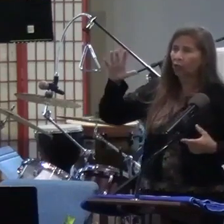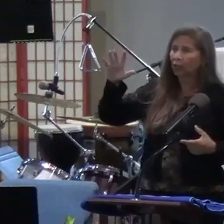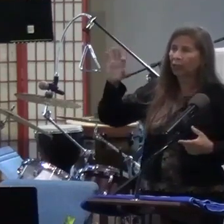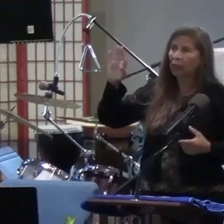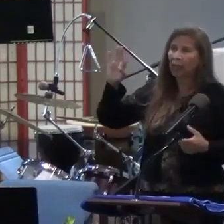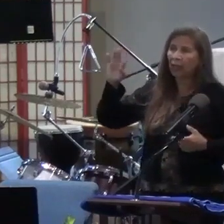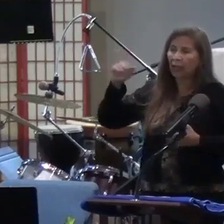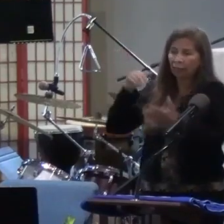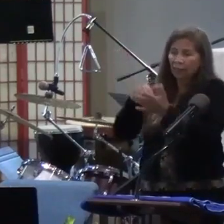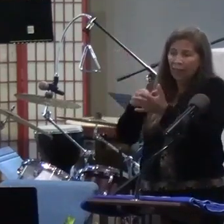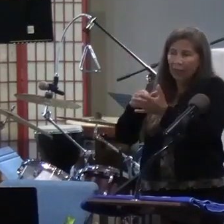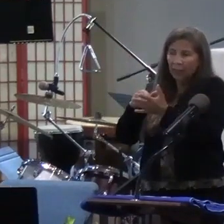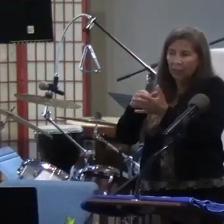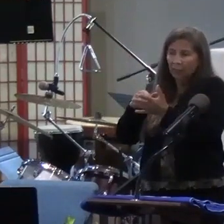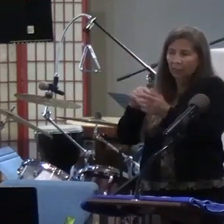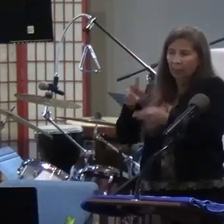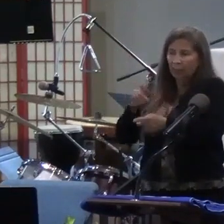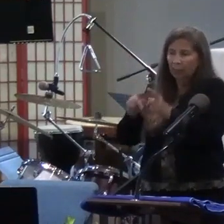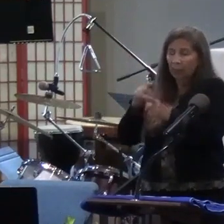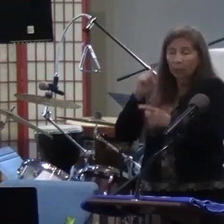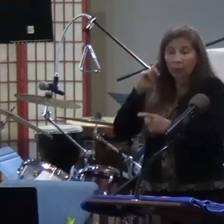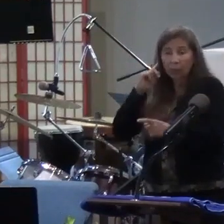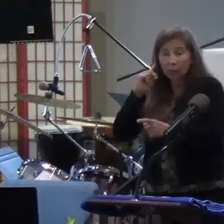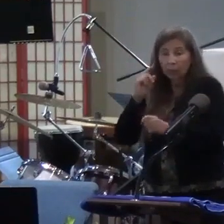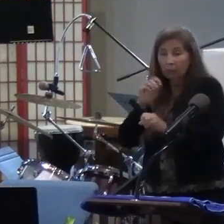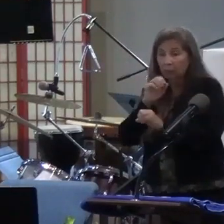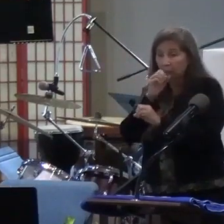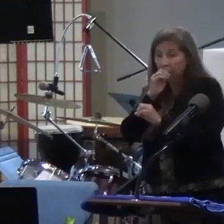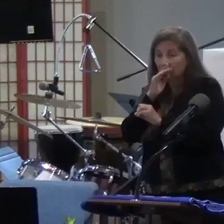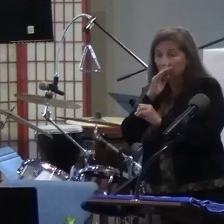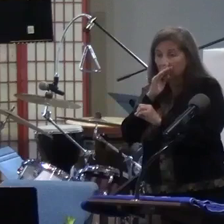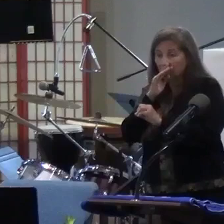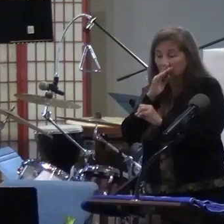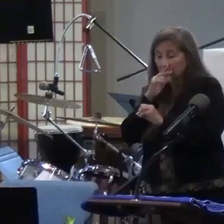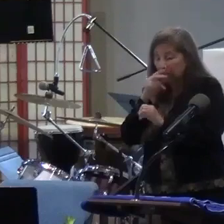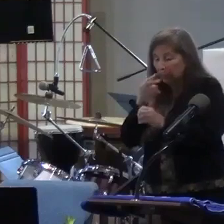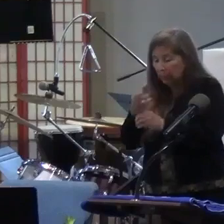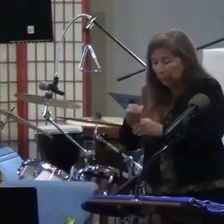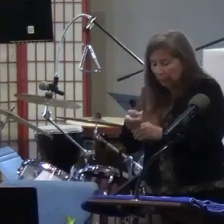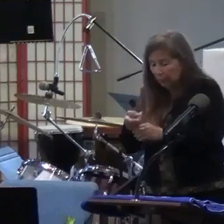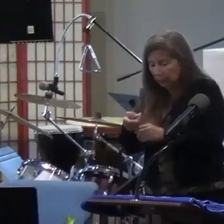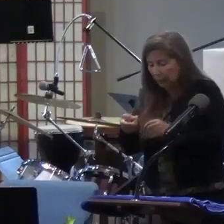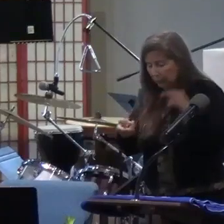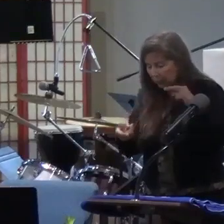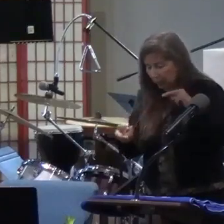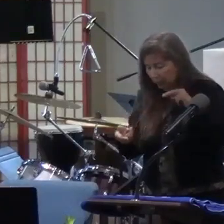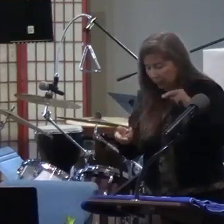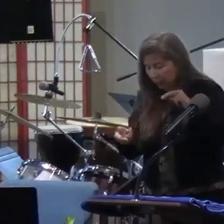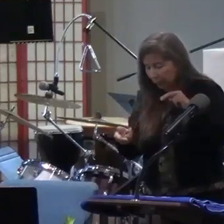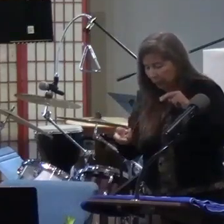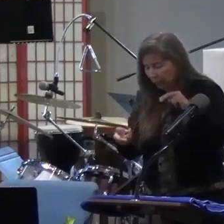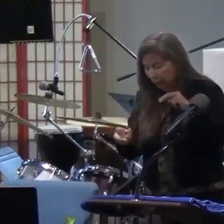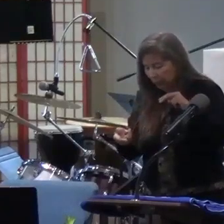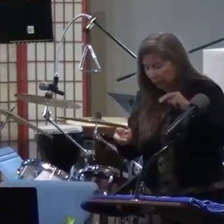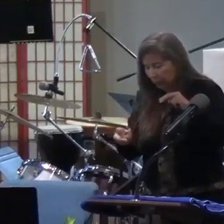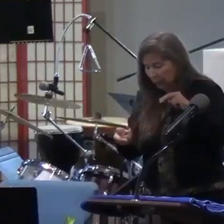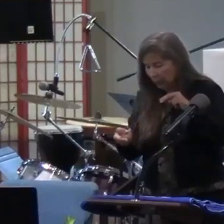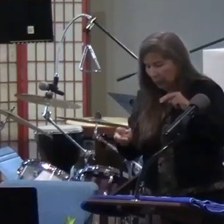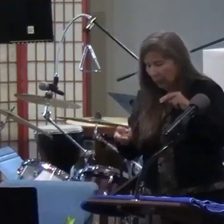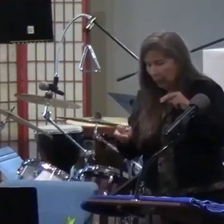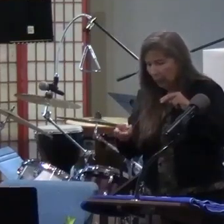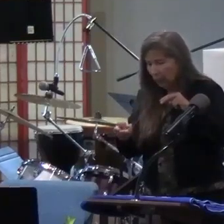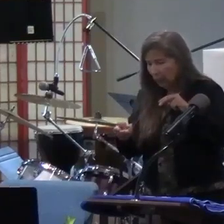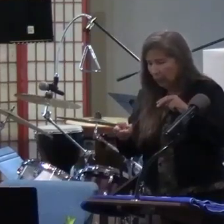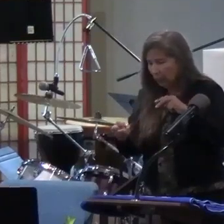you could hear a pin drop. And as the guy's lying on the ground, you look at the Michigan sideline, and they look like the literal life had been